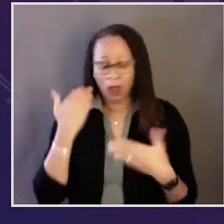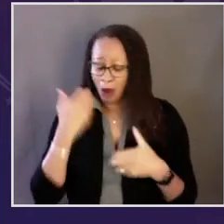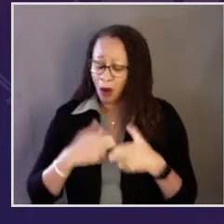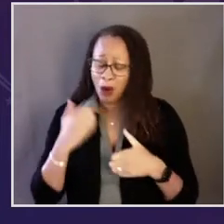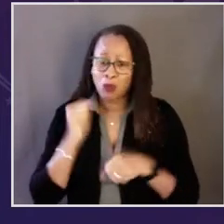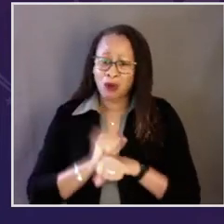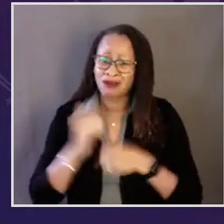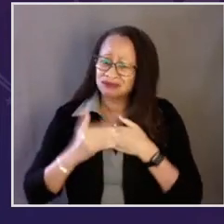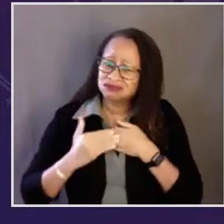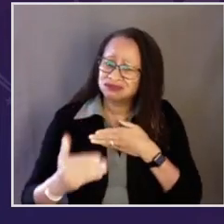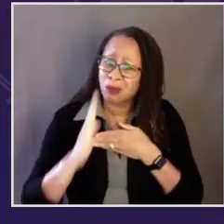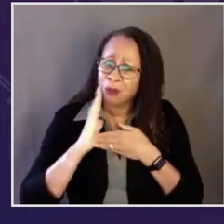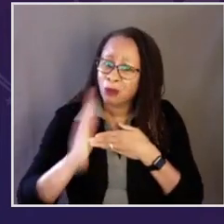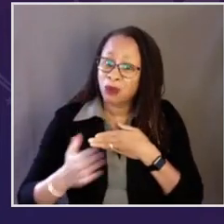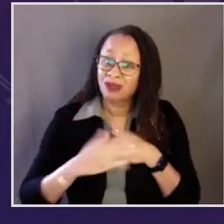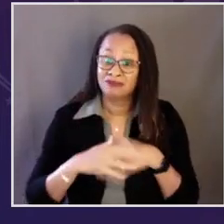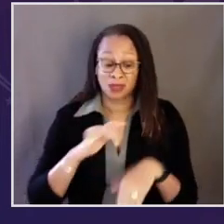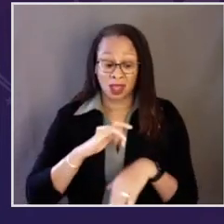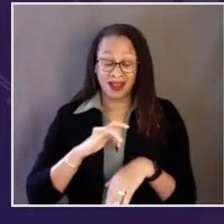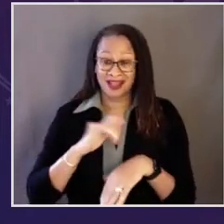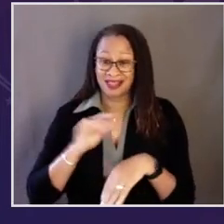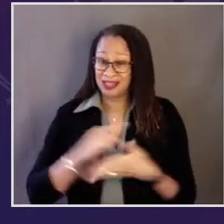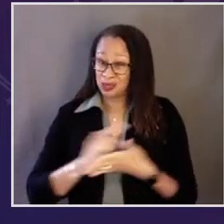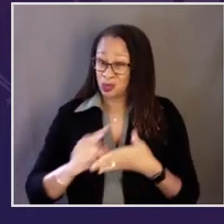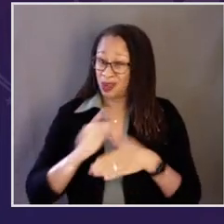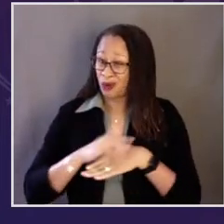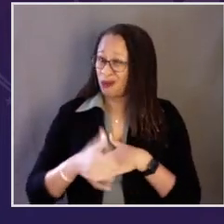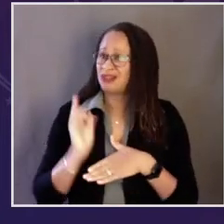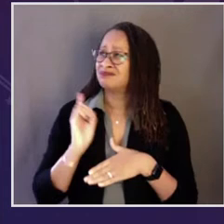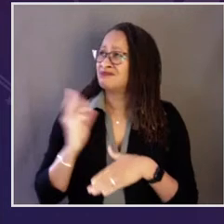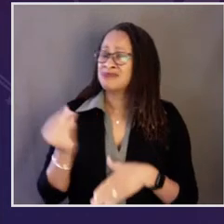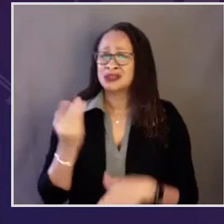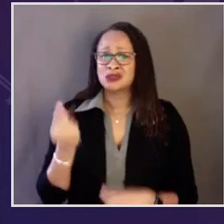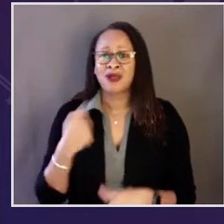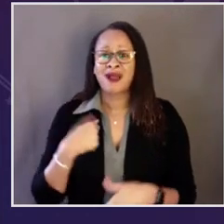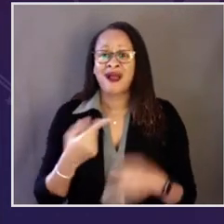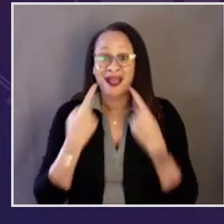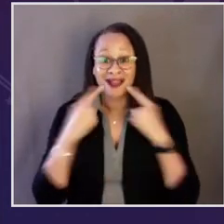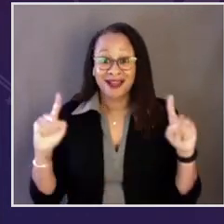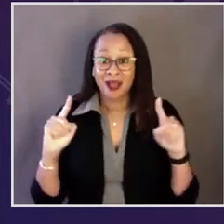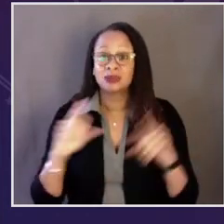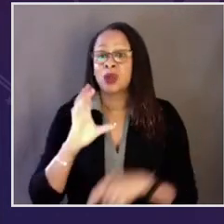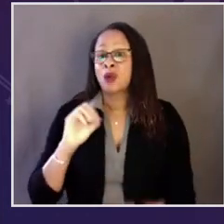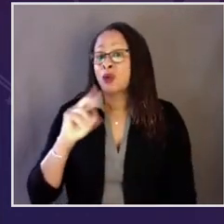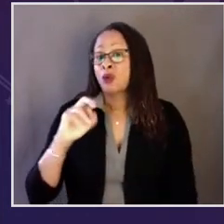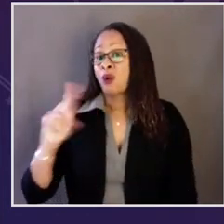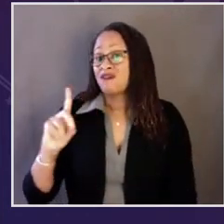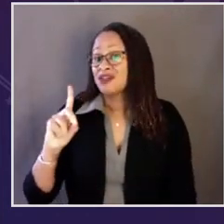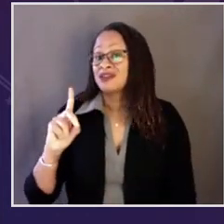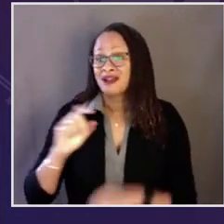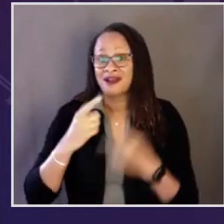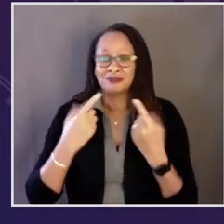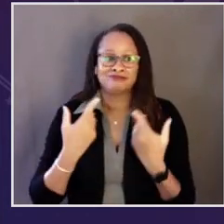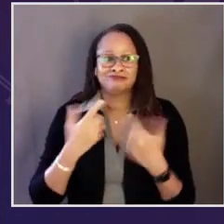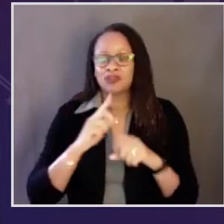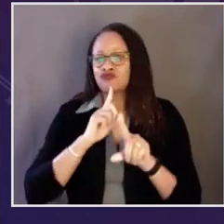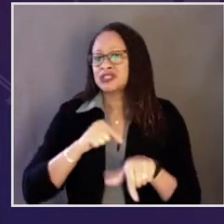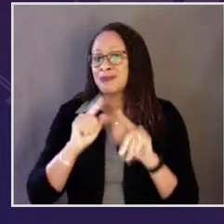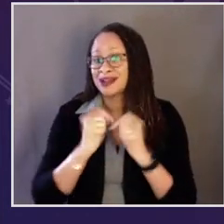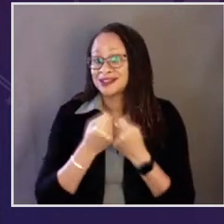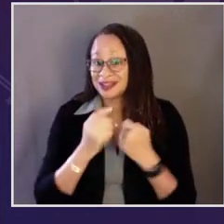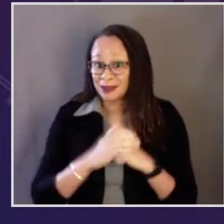We know the immense challenges and hard work ahead. Earlier this week, I announced our COVID response team